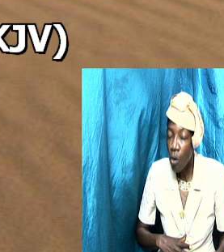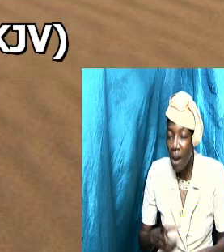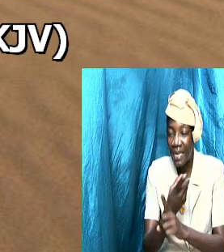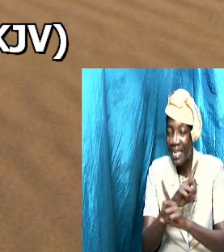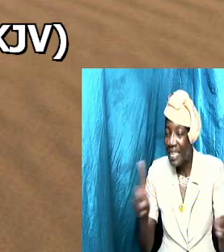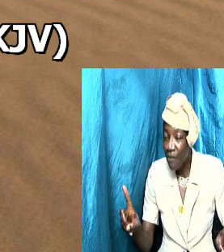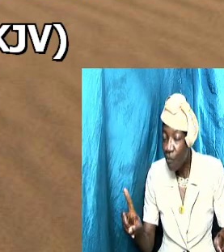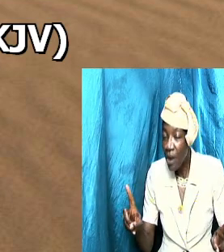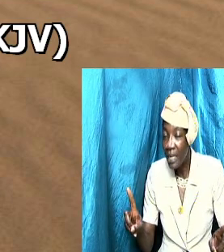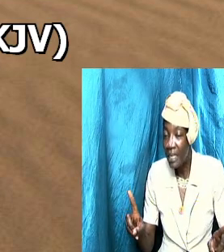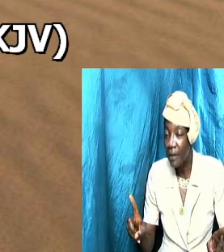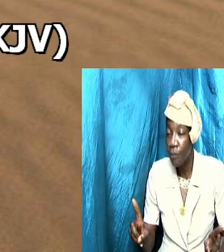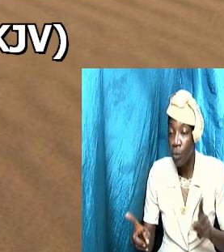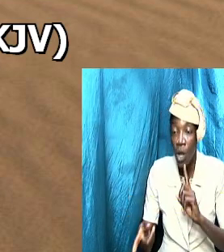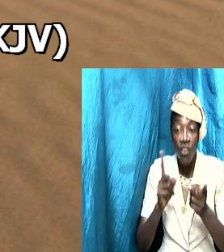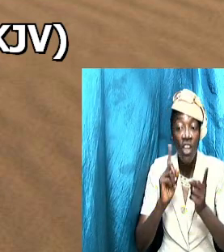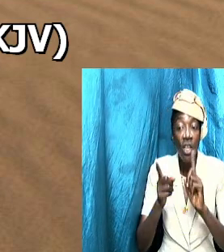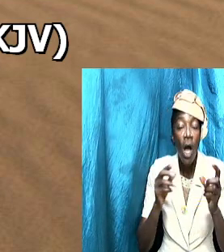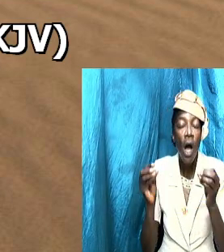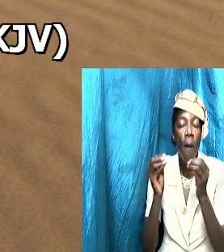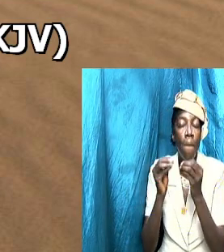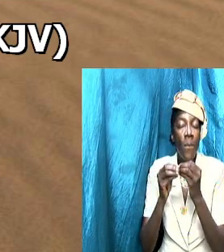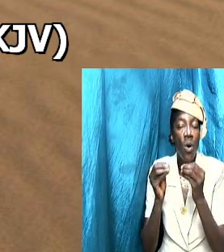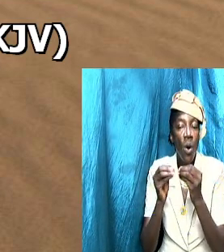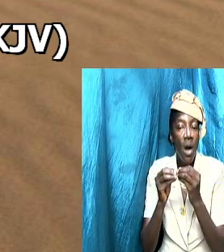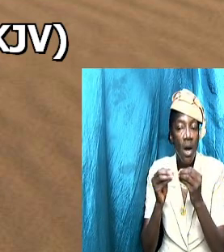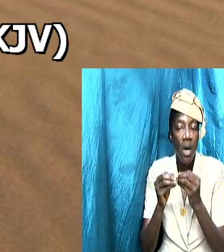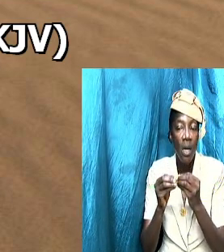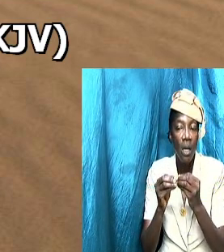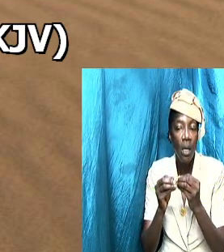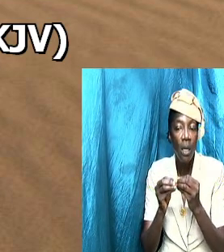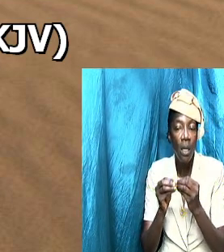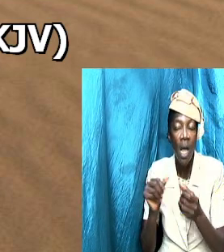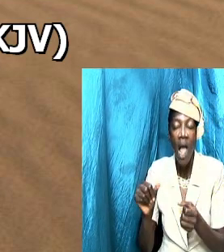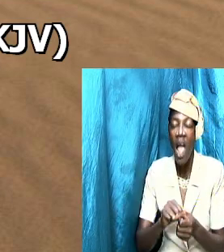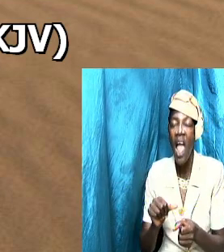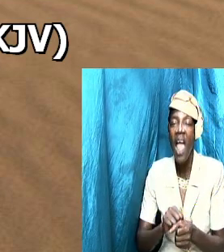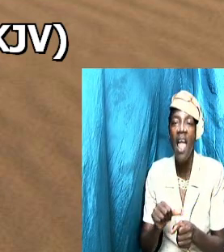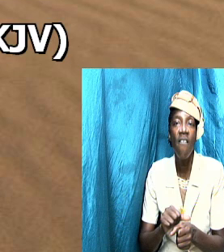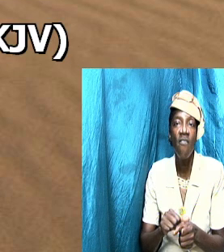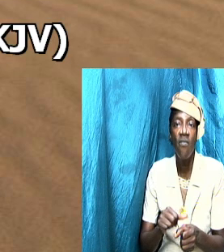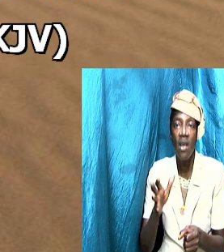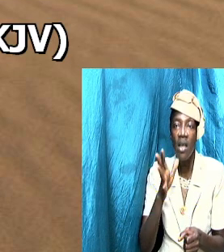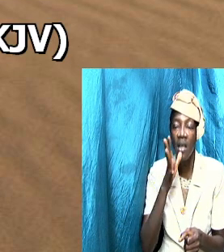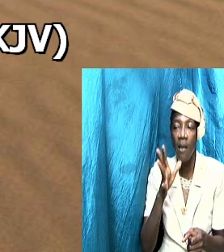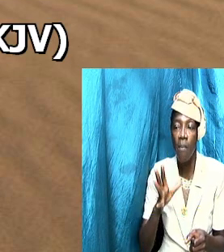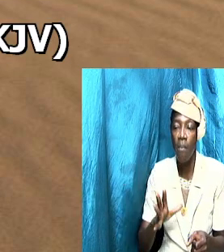emotional even for simple things so every man